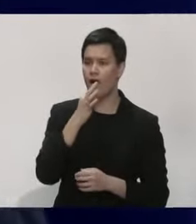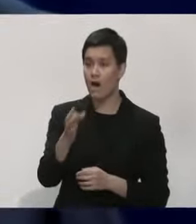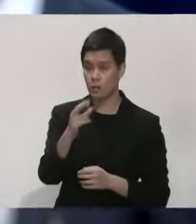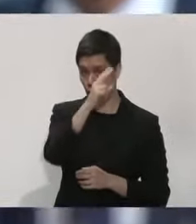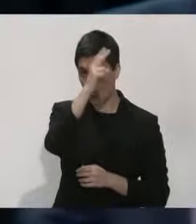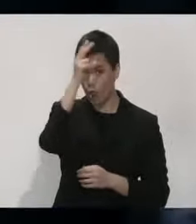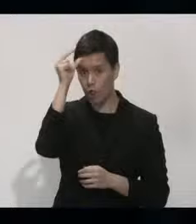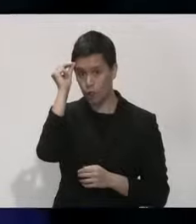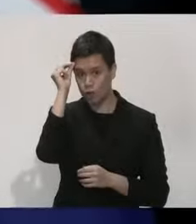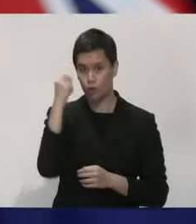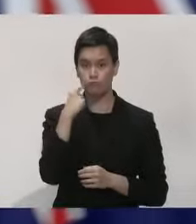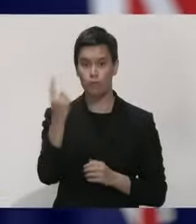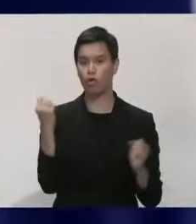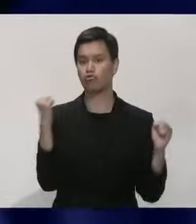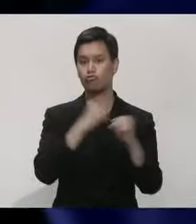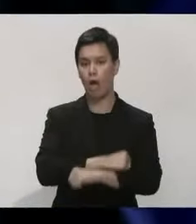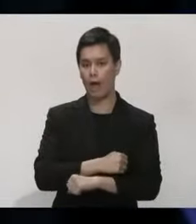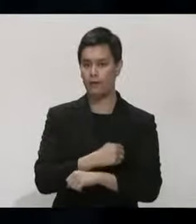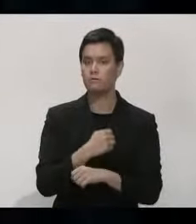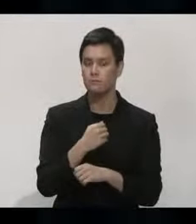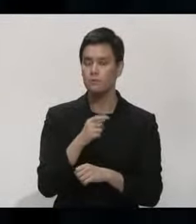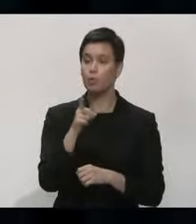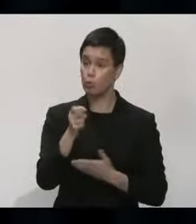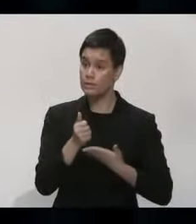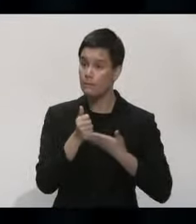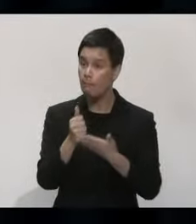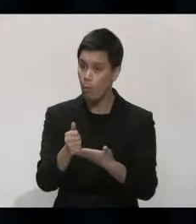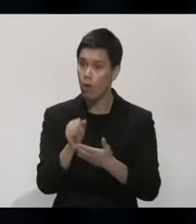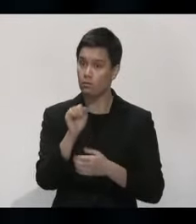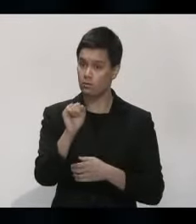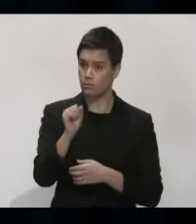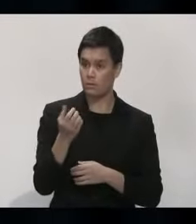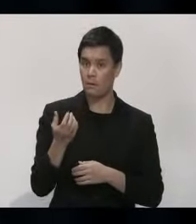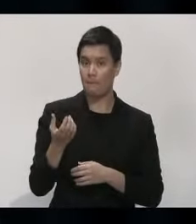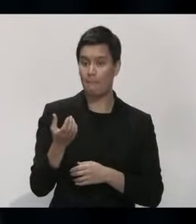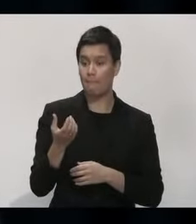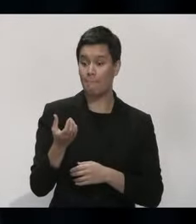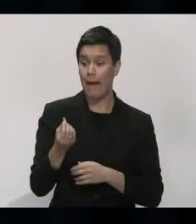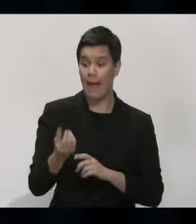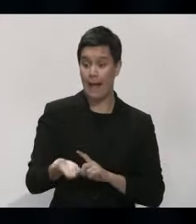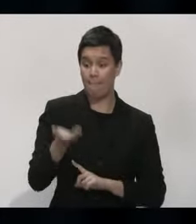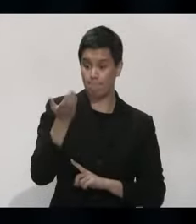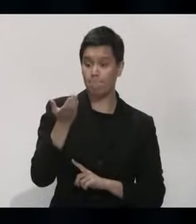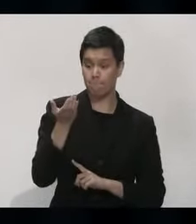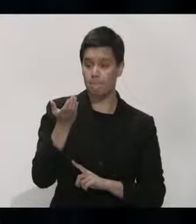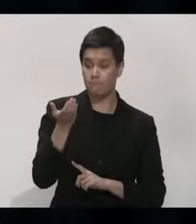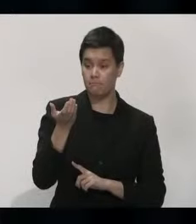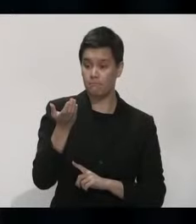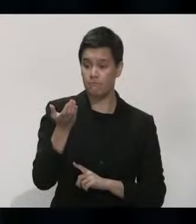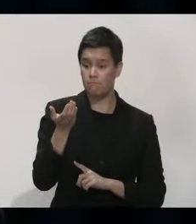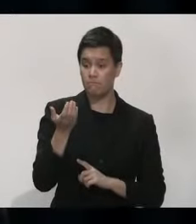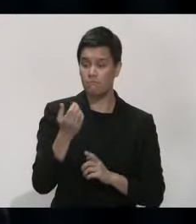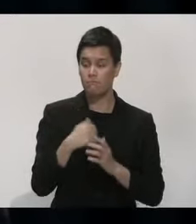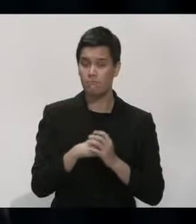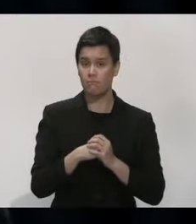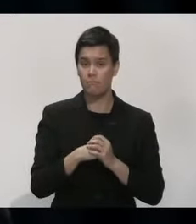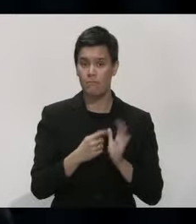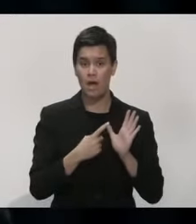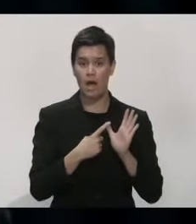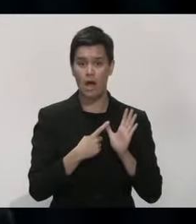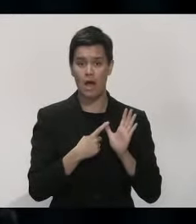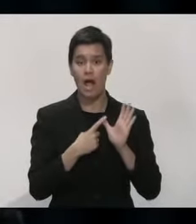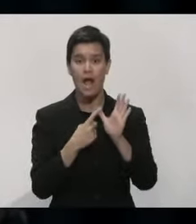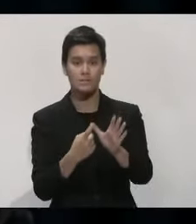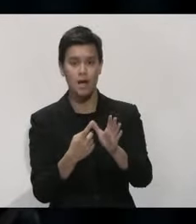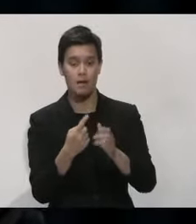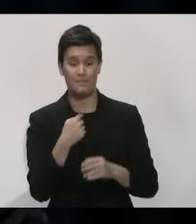support pay parity for primary health care nurses, and will the government provide any extra funding to PHC employees? Look, I'm not going to get involved